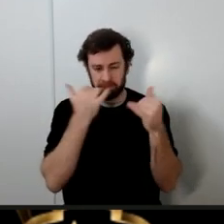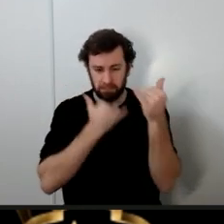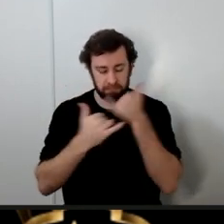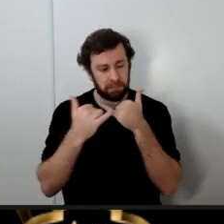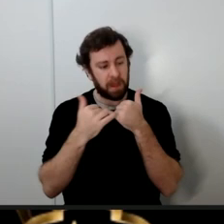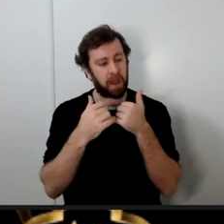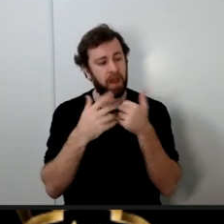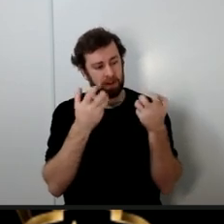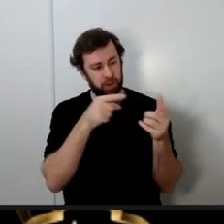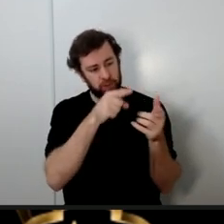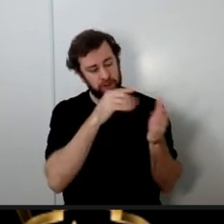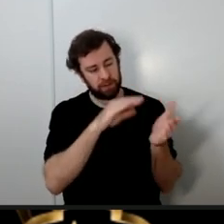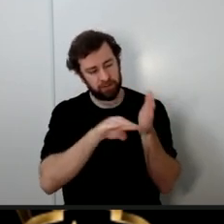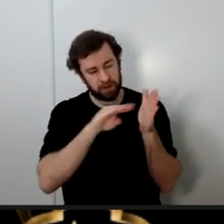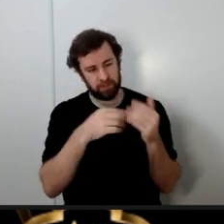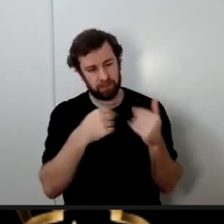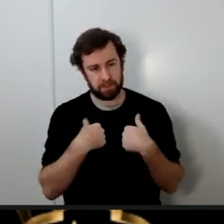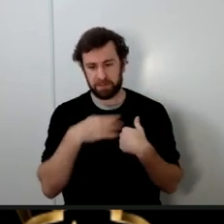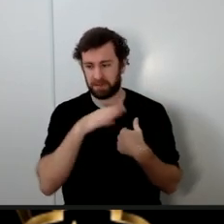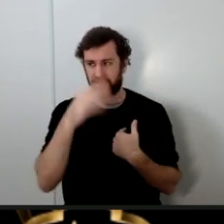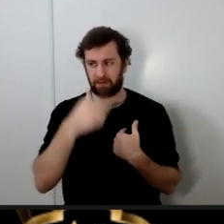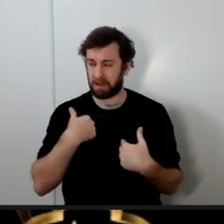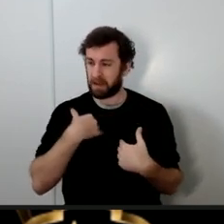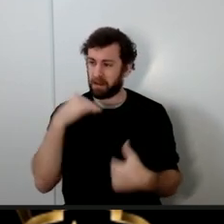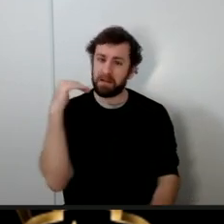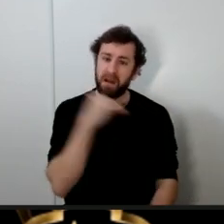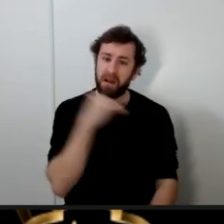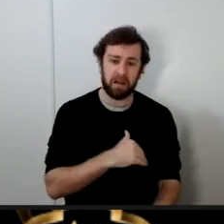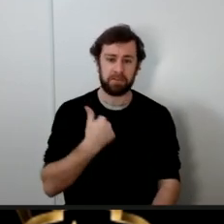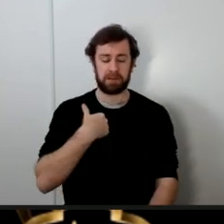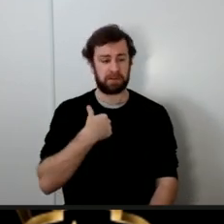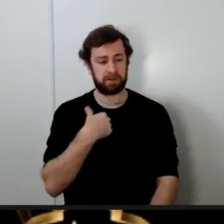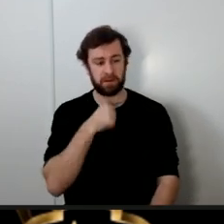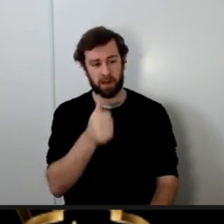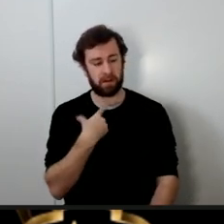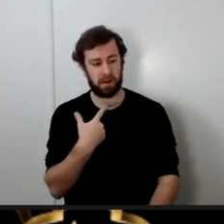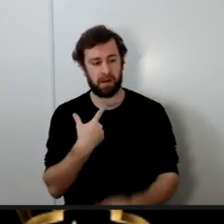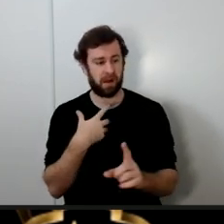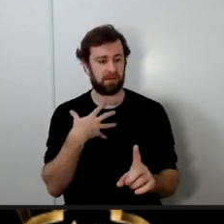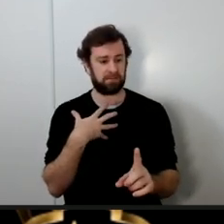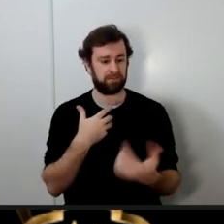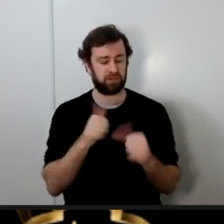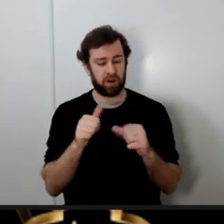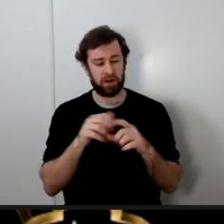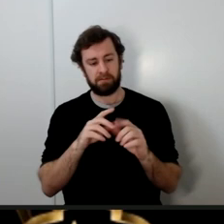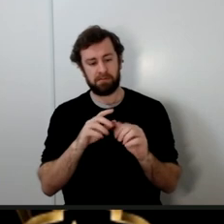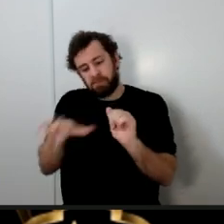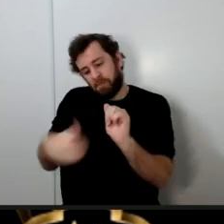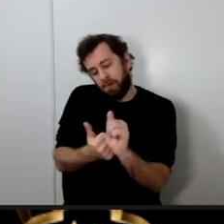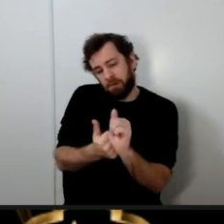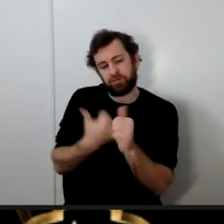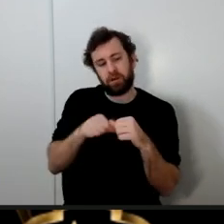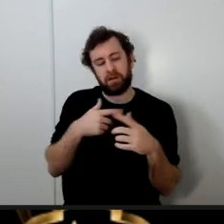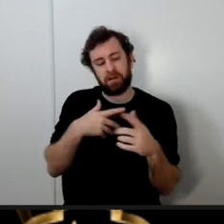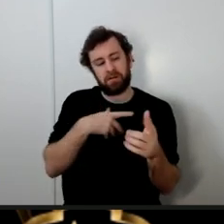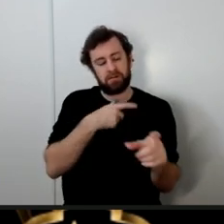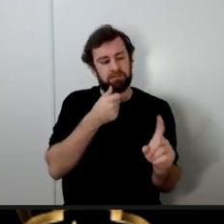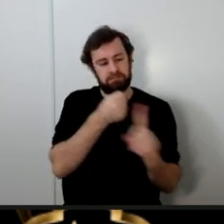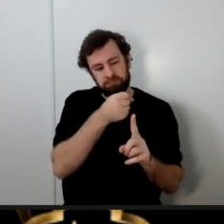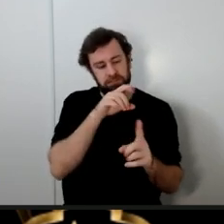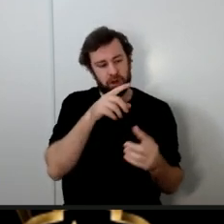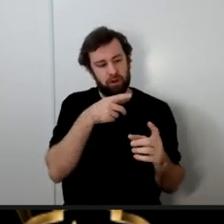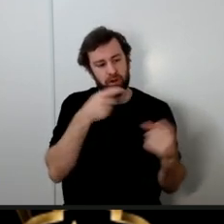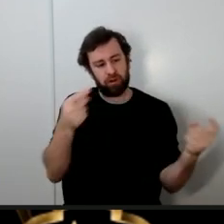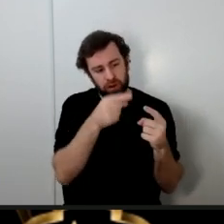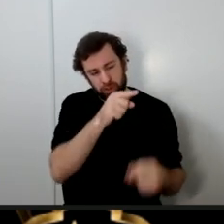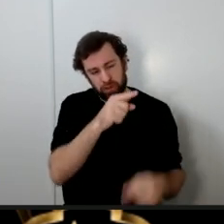you to forgive me never did I lie never did I betray you Fatima with all her purity she asked Imam